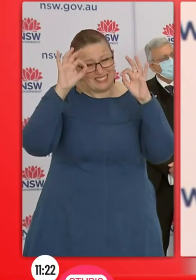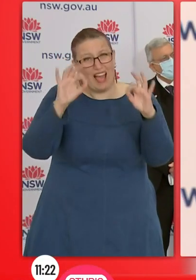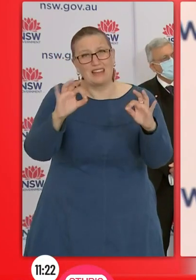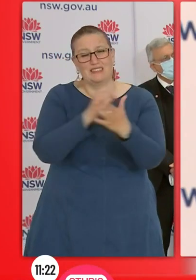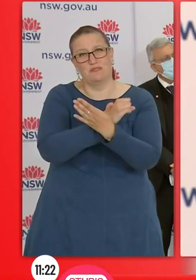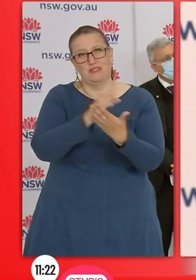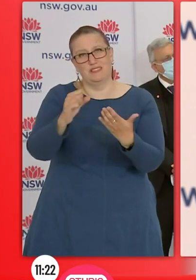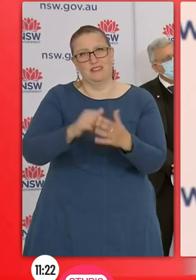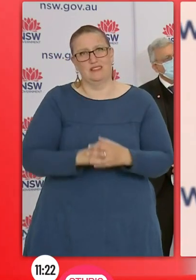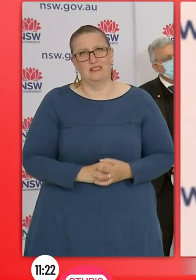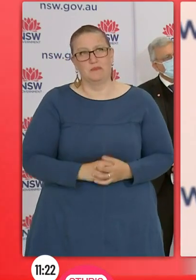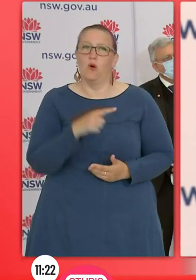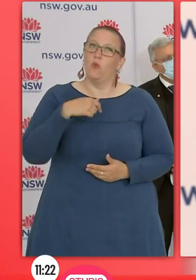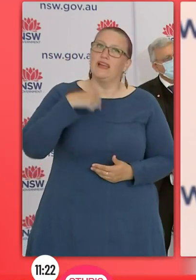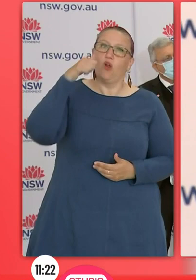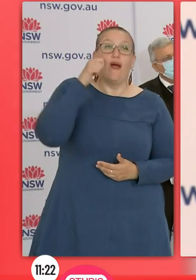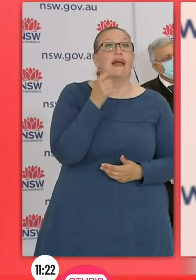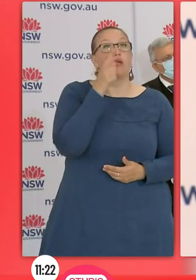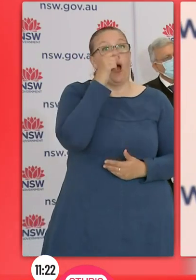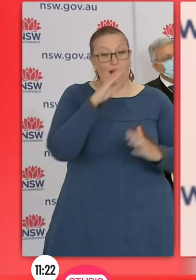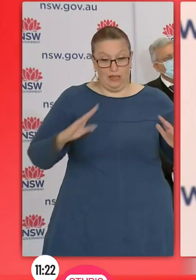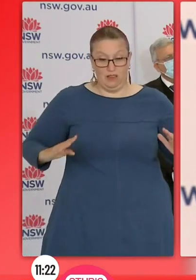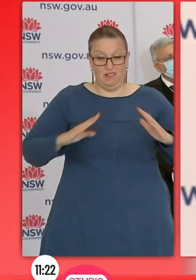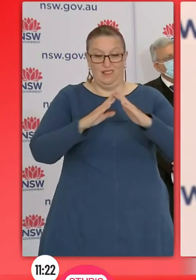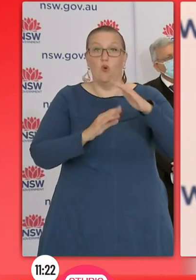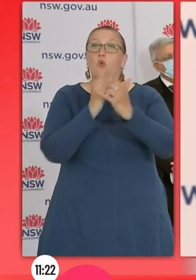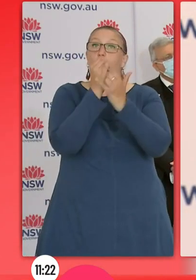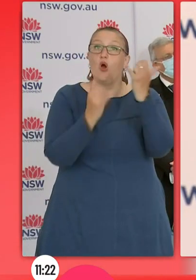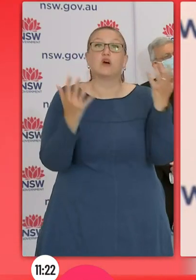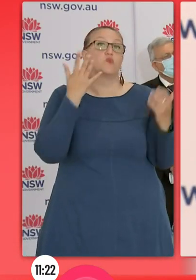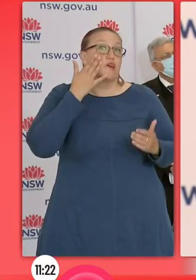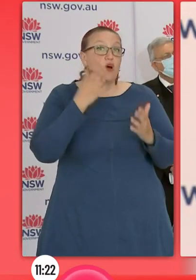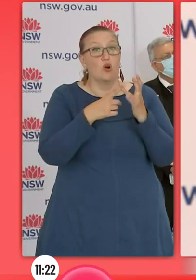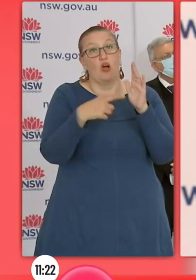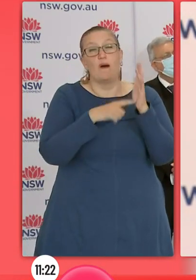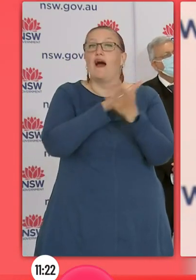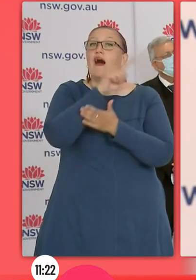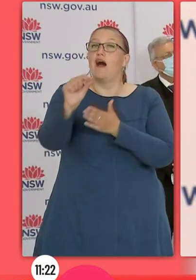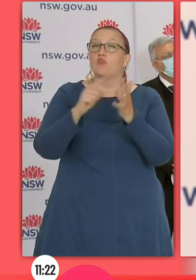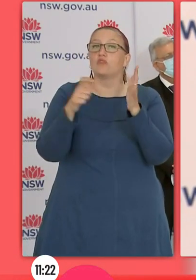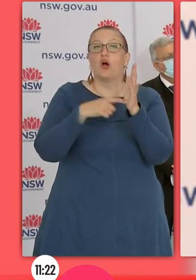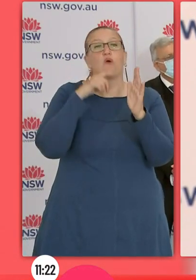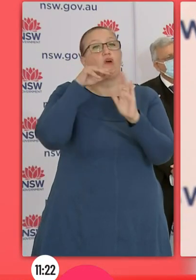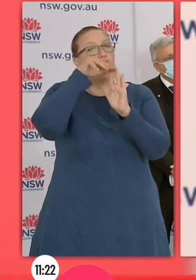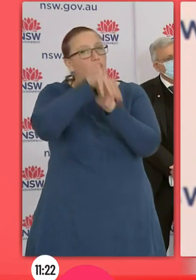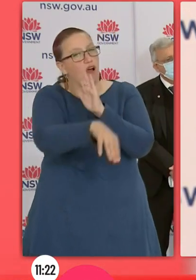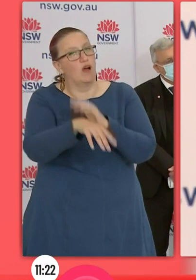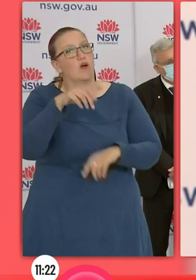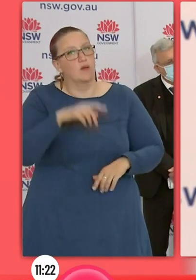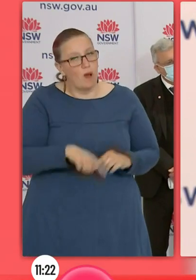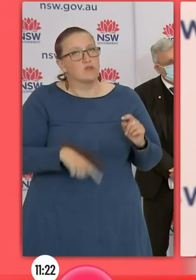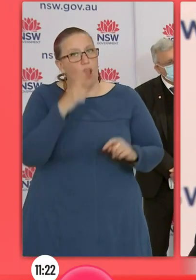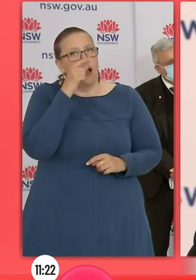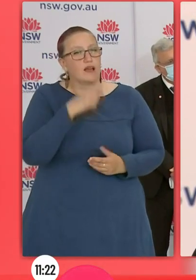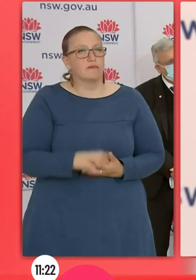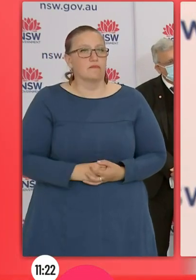likely to peak sometime in October. We know there's ranges of predictions on what the case numbers will come up to. I've often said, as Dr Chant and